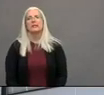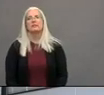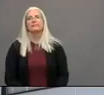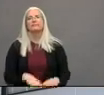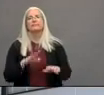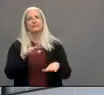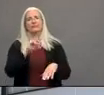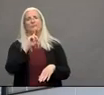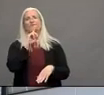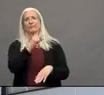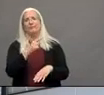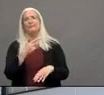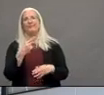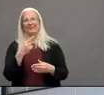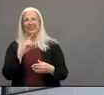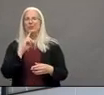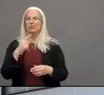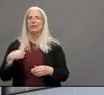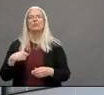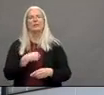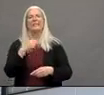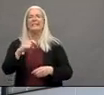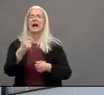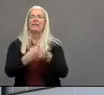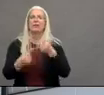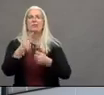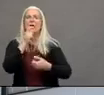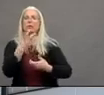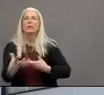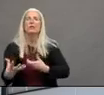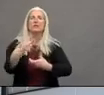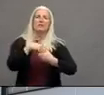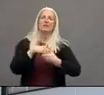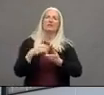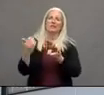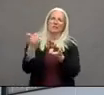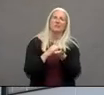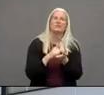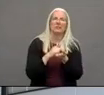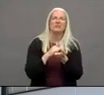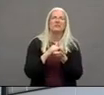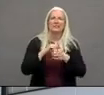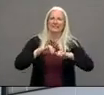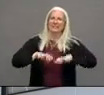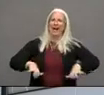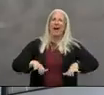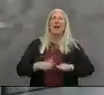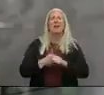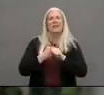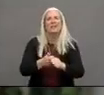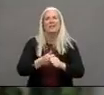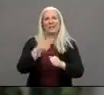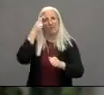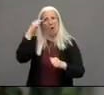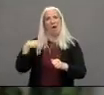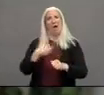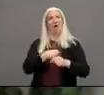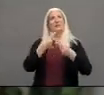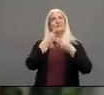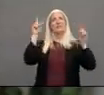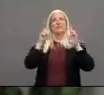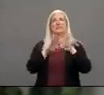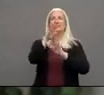participation in order to be effective and if we can really uh pull together and just really hang in there and